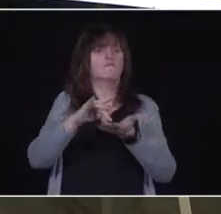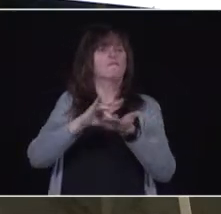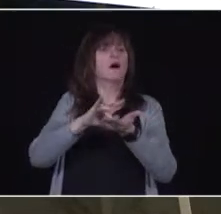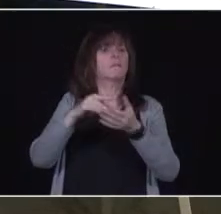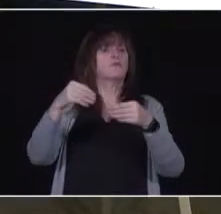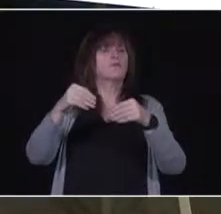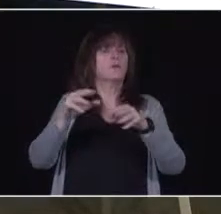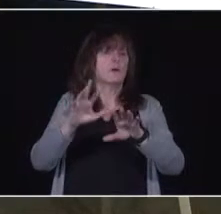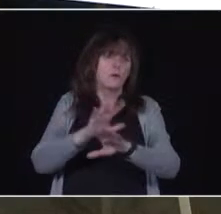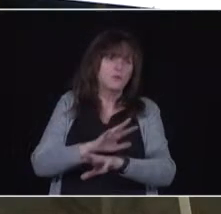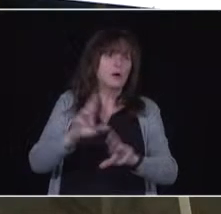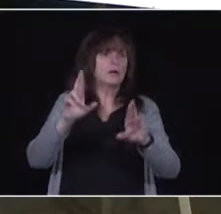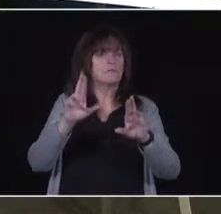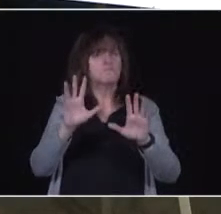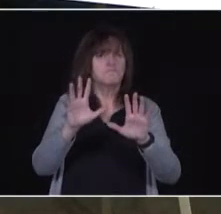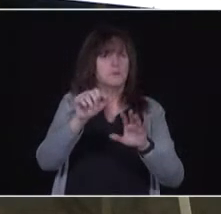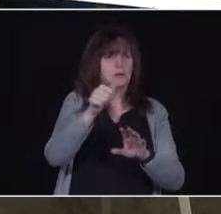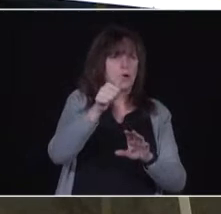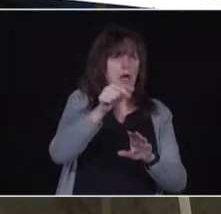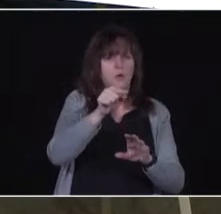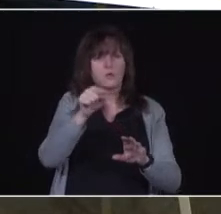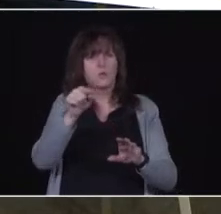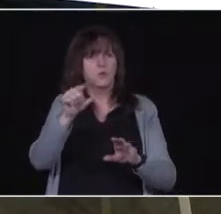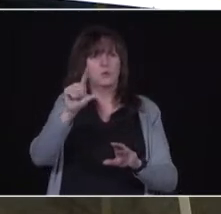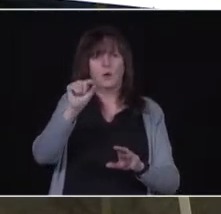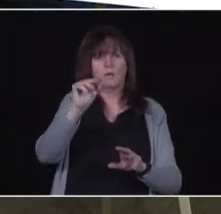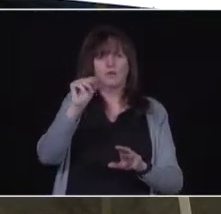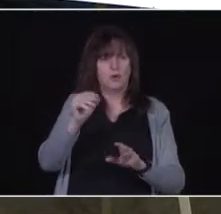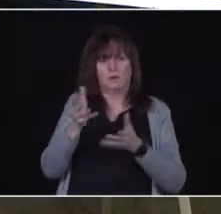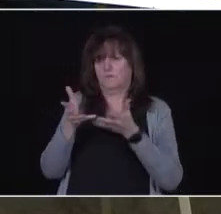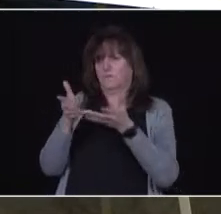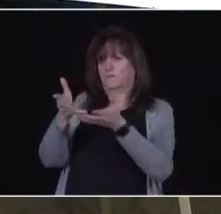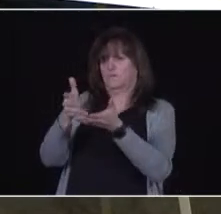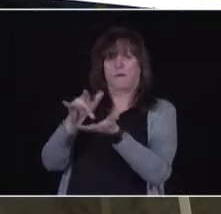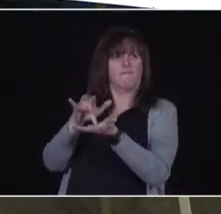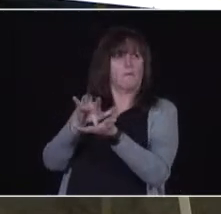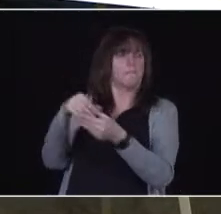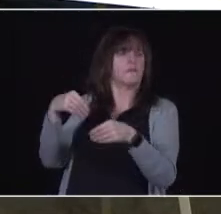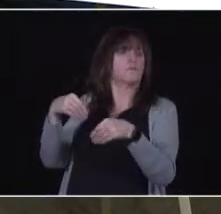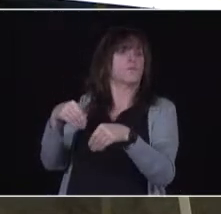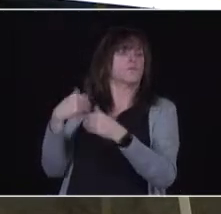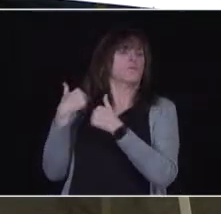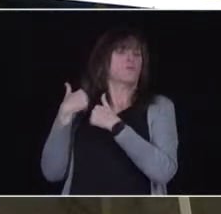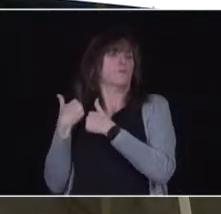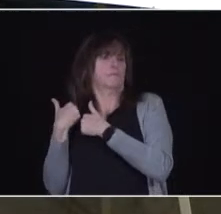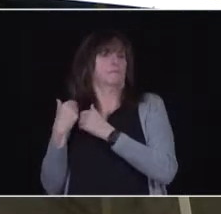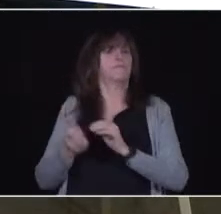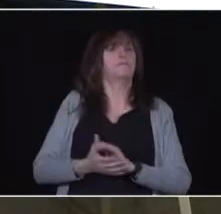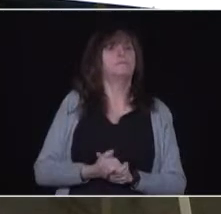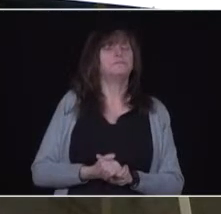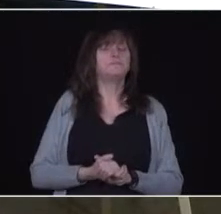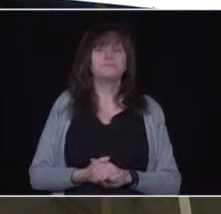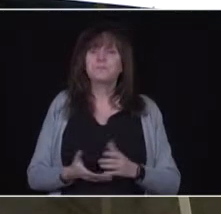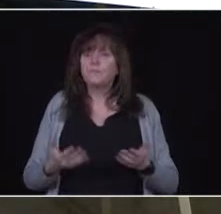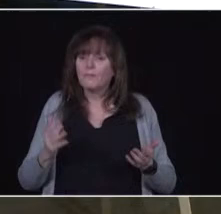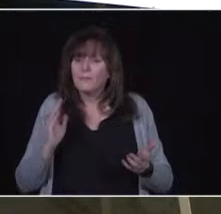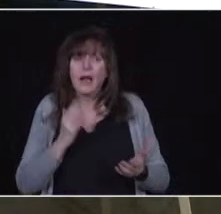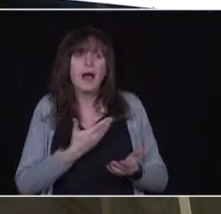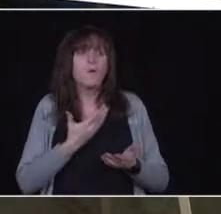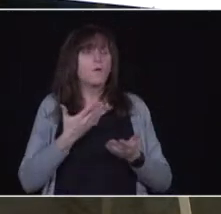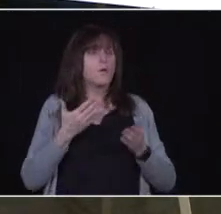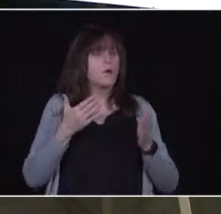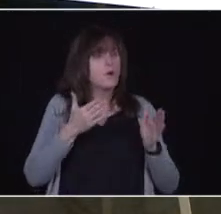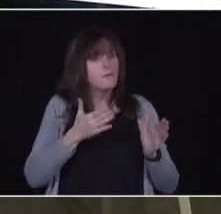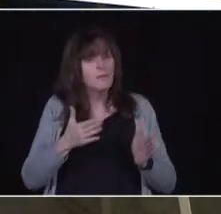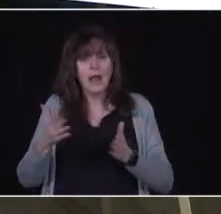vaccines flowing through the pharmacies at the start, and that will probably increase itself. As part of our plan, we also bring resources to the public health